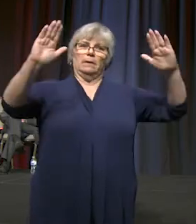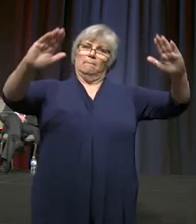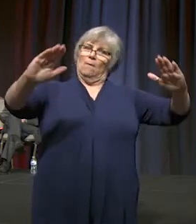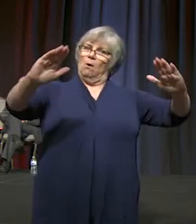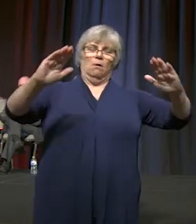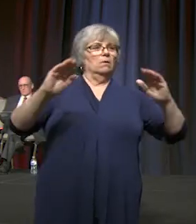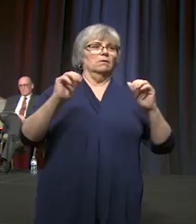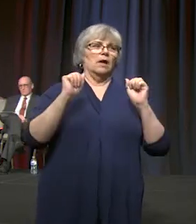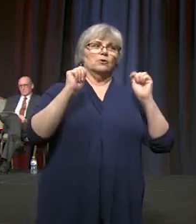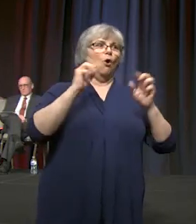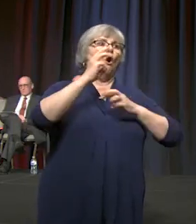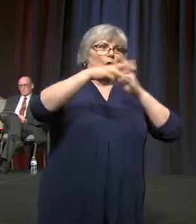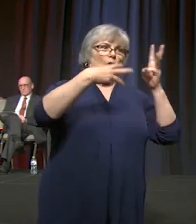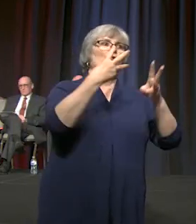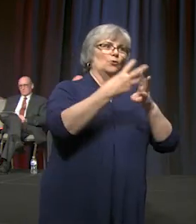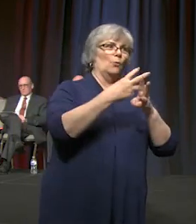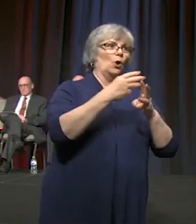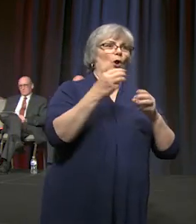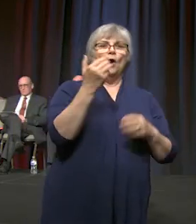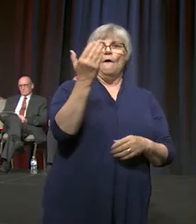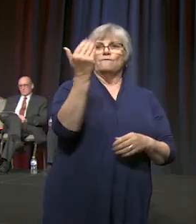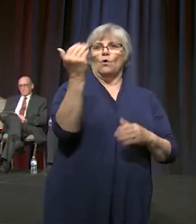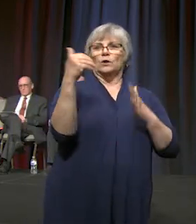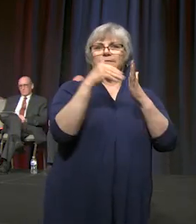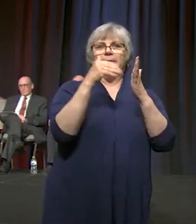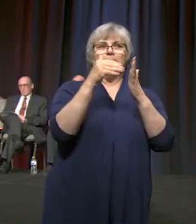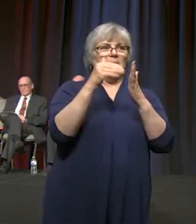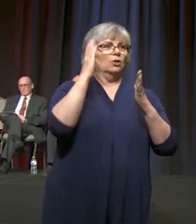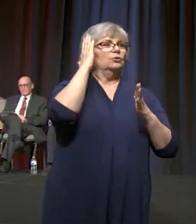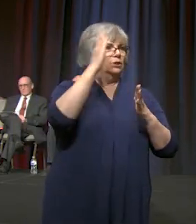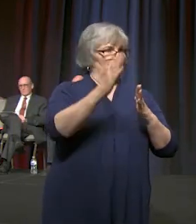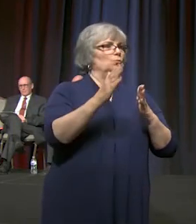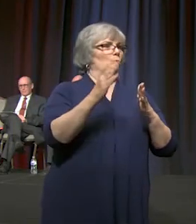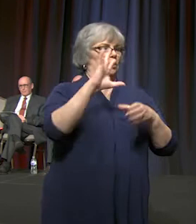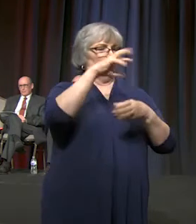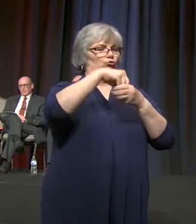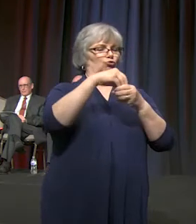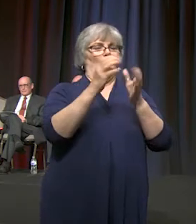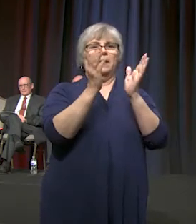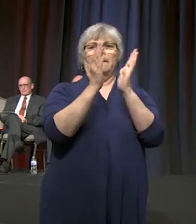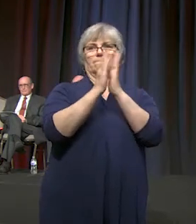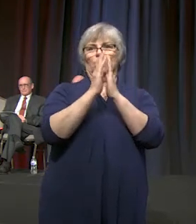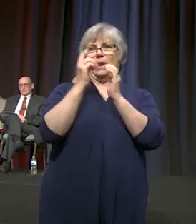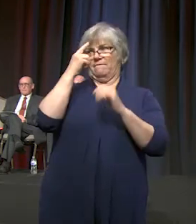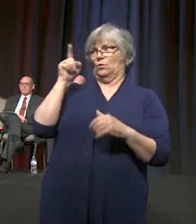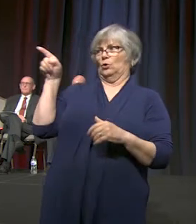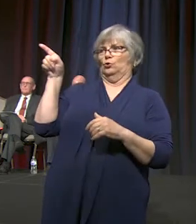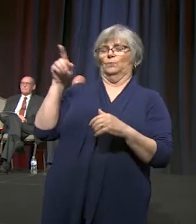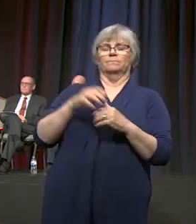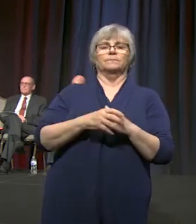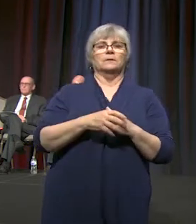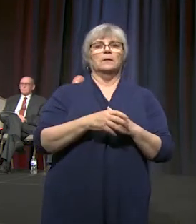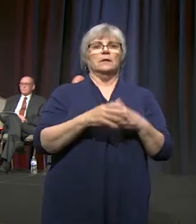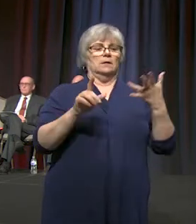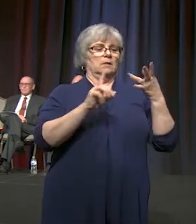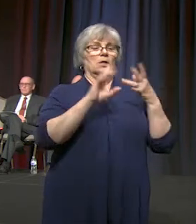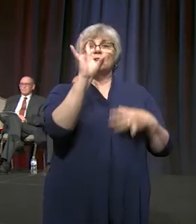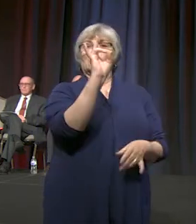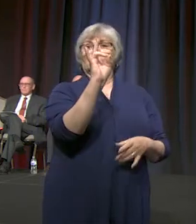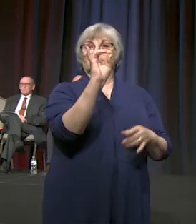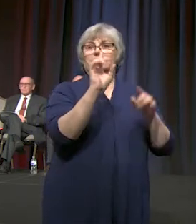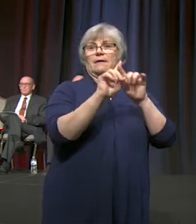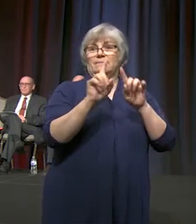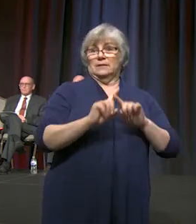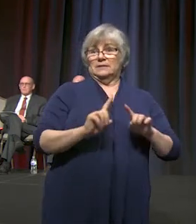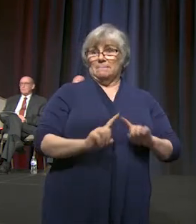14 million of us can join in prayer for you. There are seven dimensions to the prayer ministry.